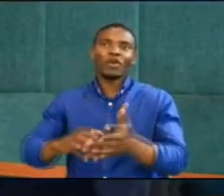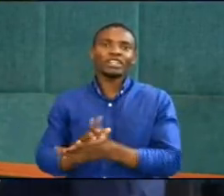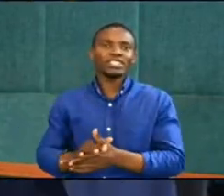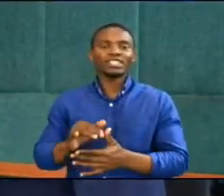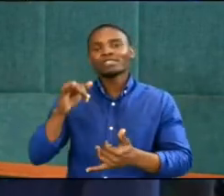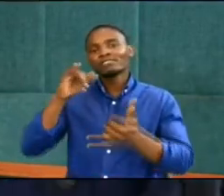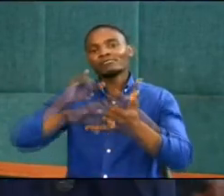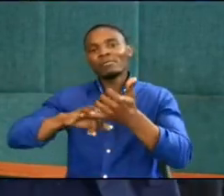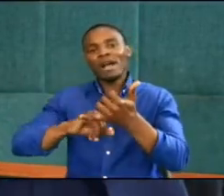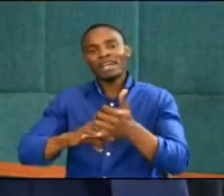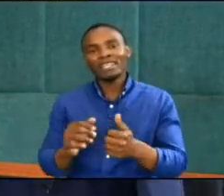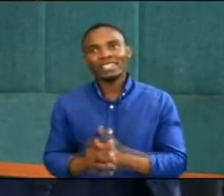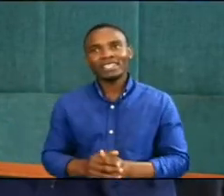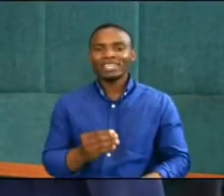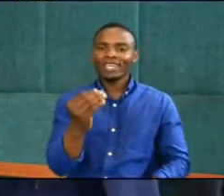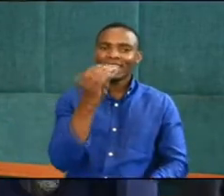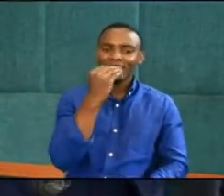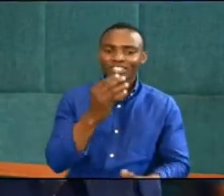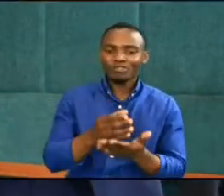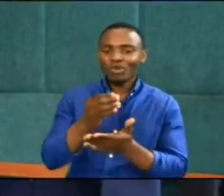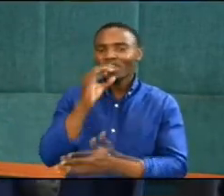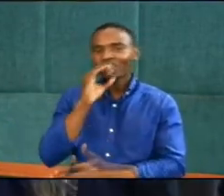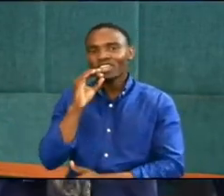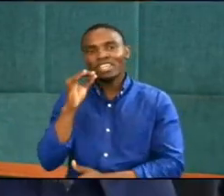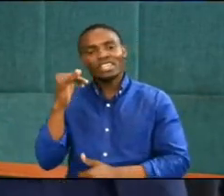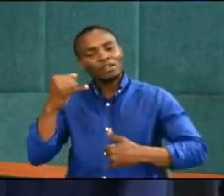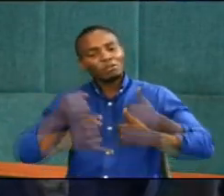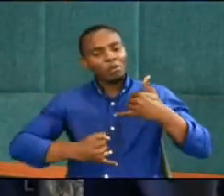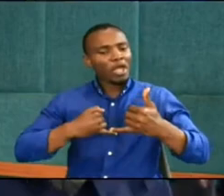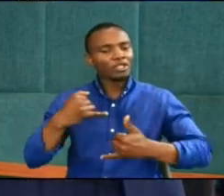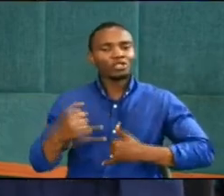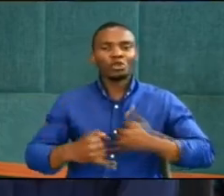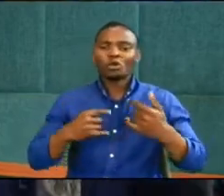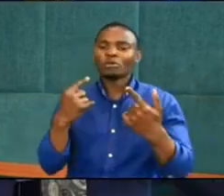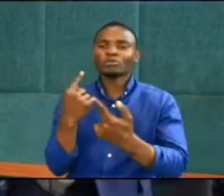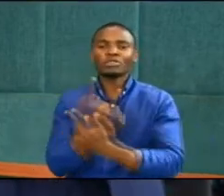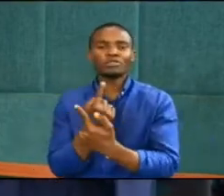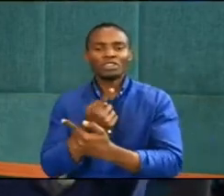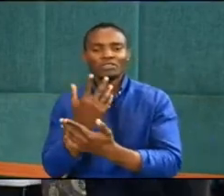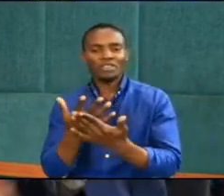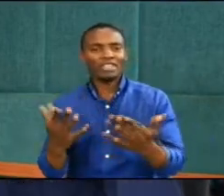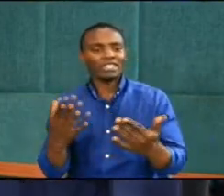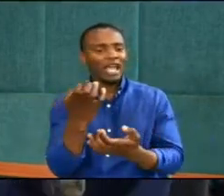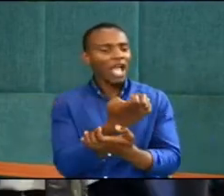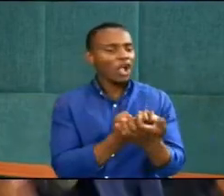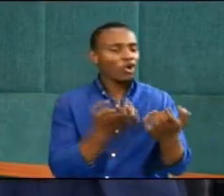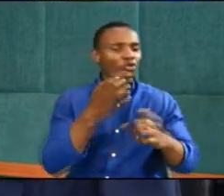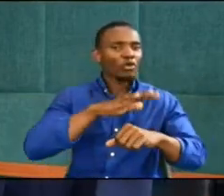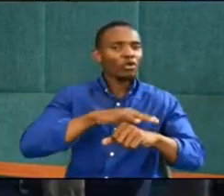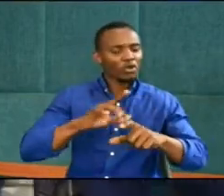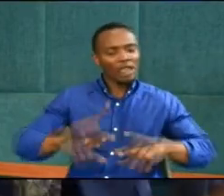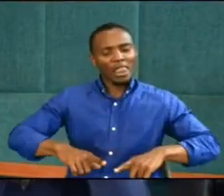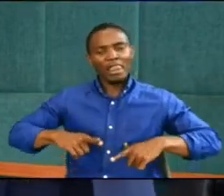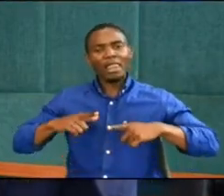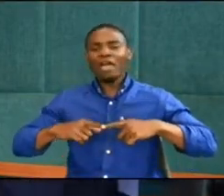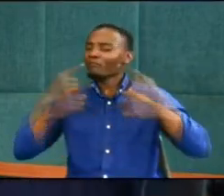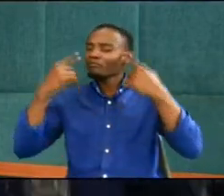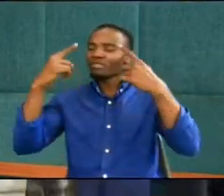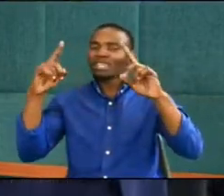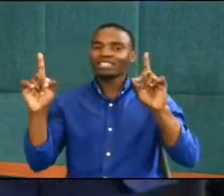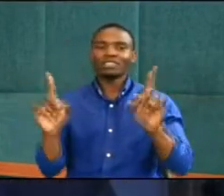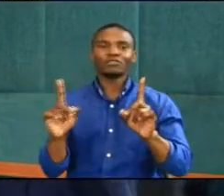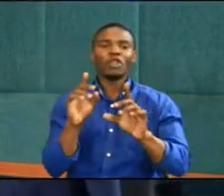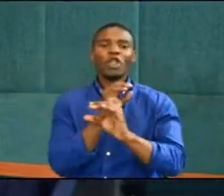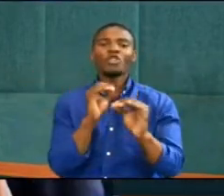Look at the text. They were eating, they were drinking, they were planting, they were doing all kind of stuff. The economy was good. Life was prosperous.